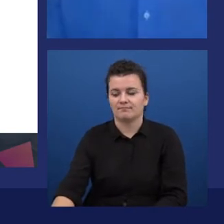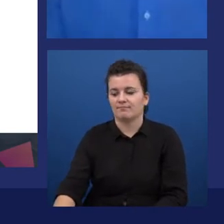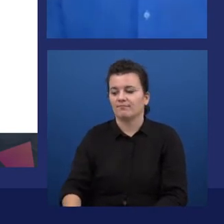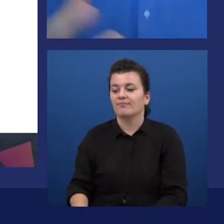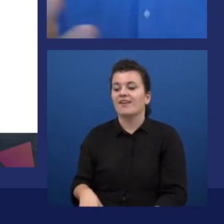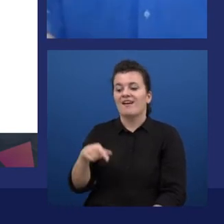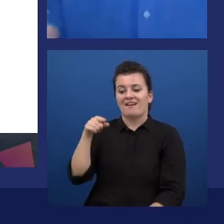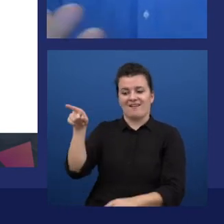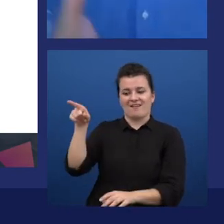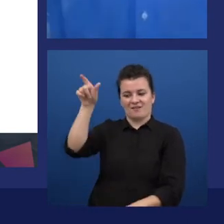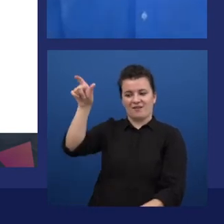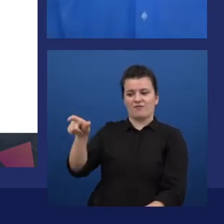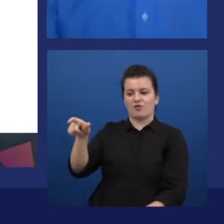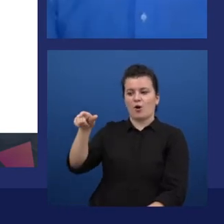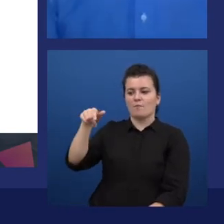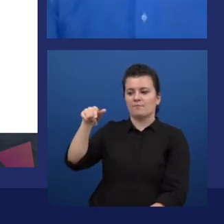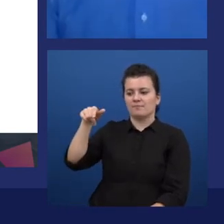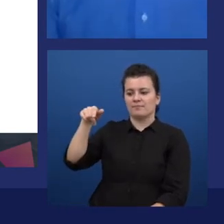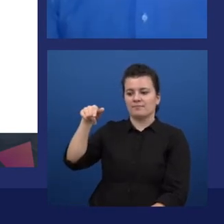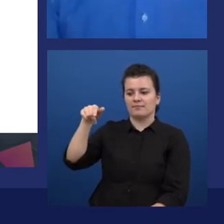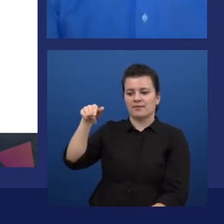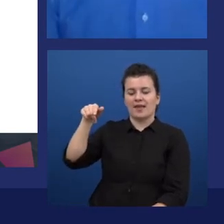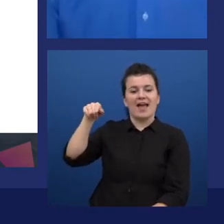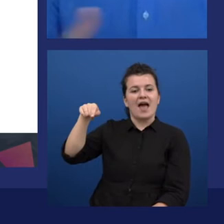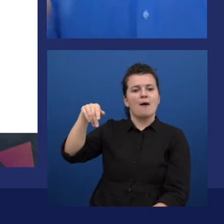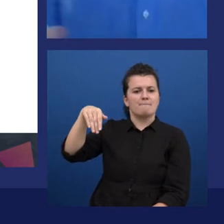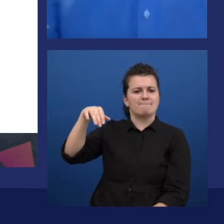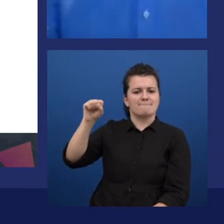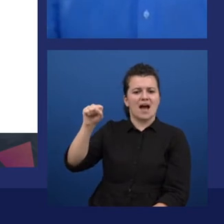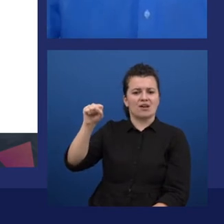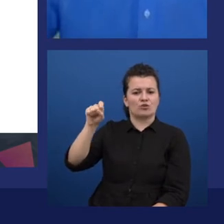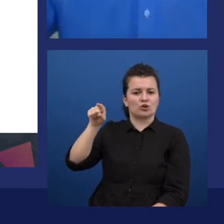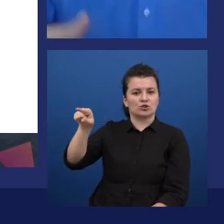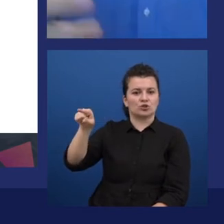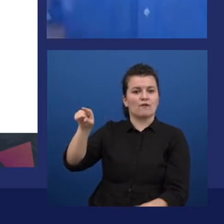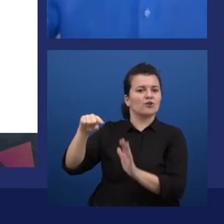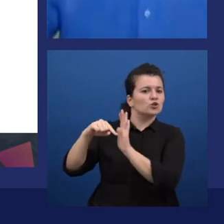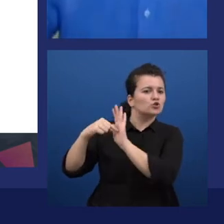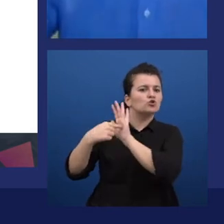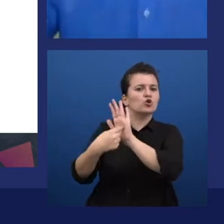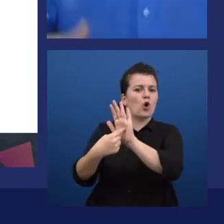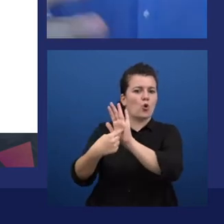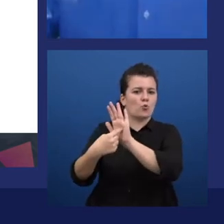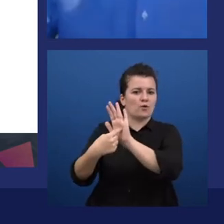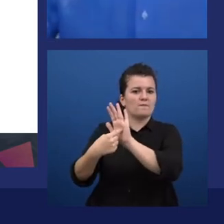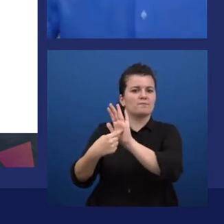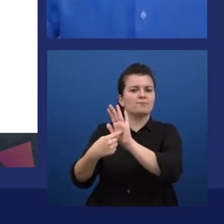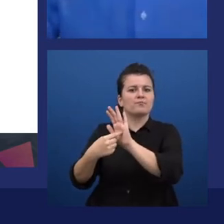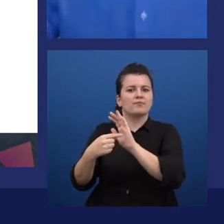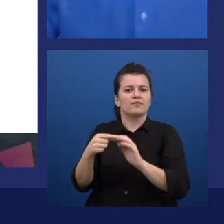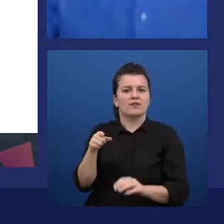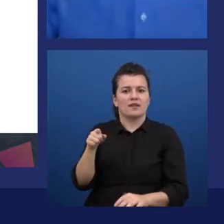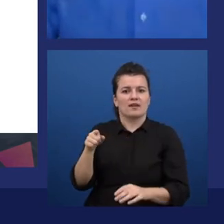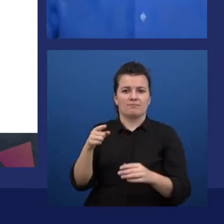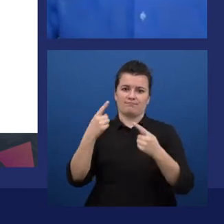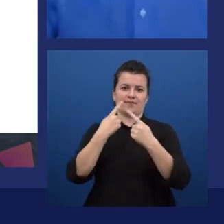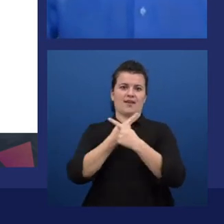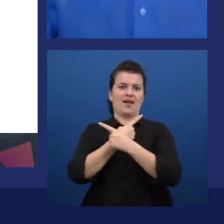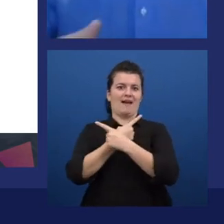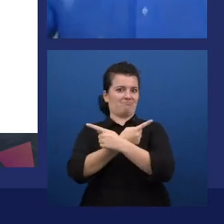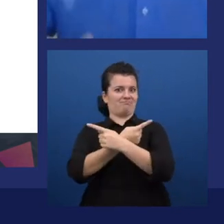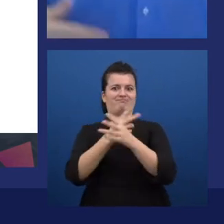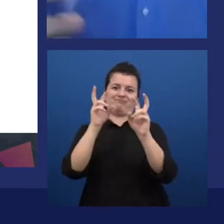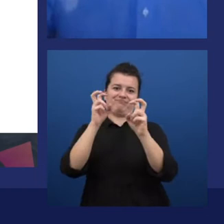inviting an engineer at Microsoft to showcase an announcement to this technology,